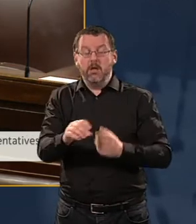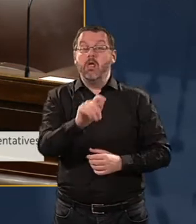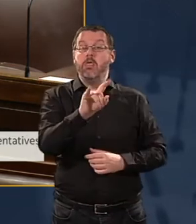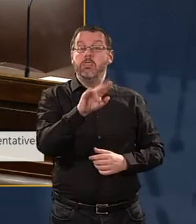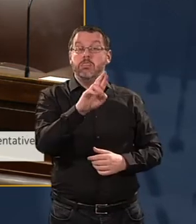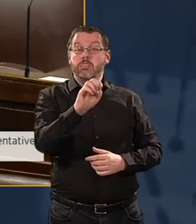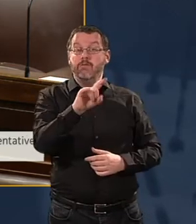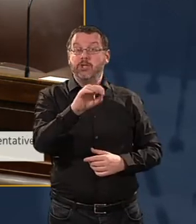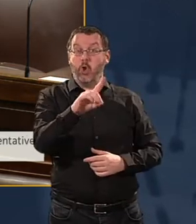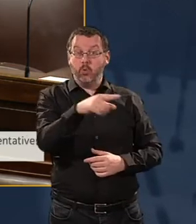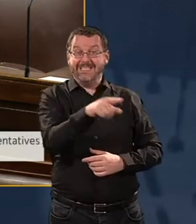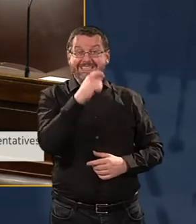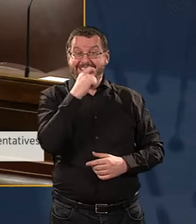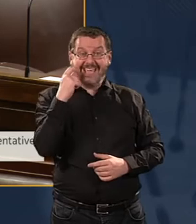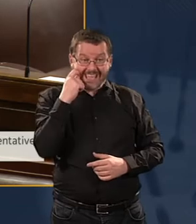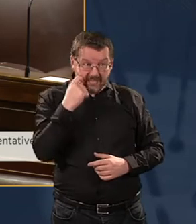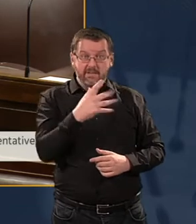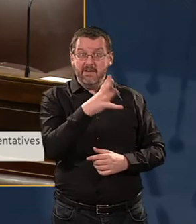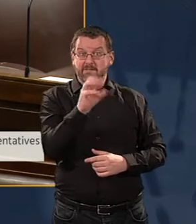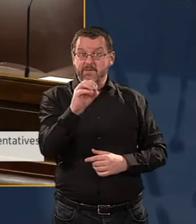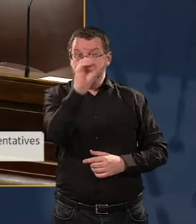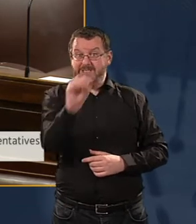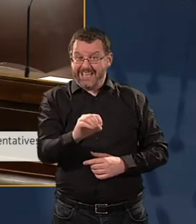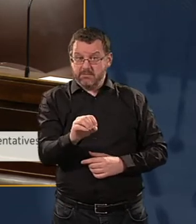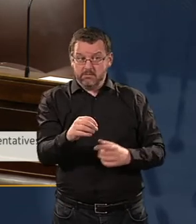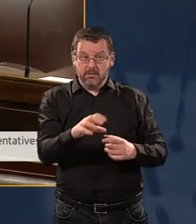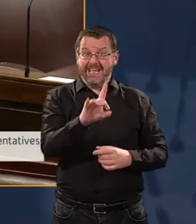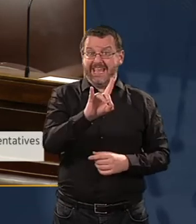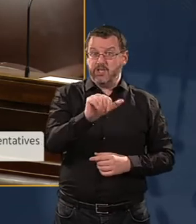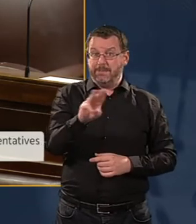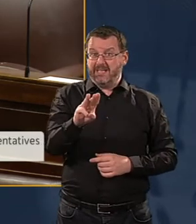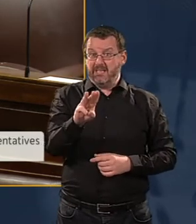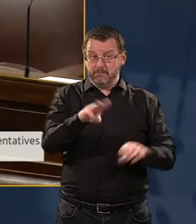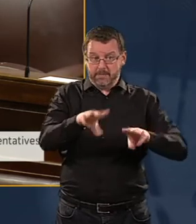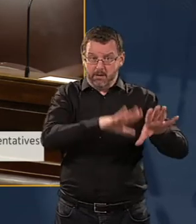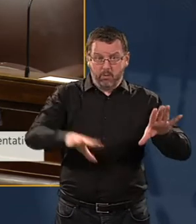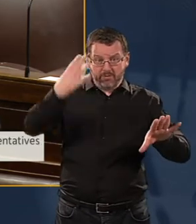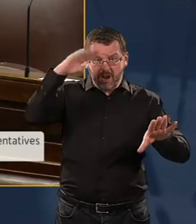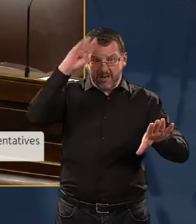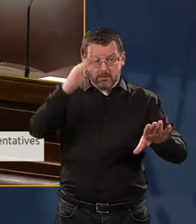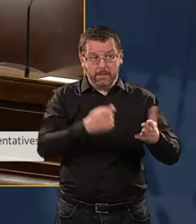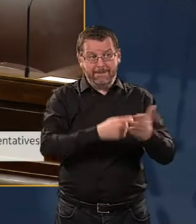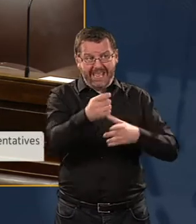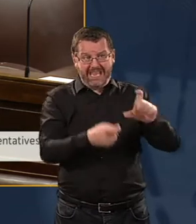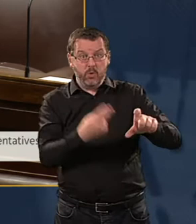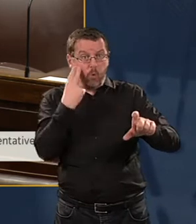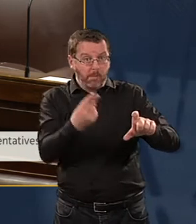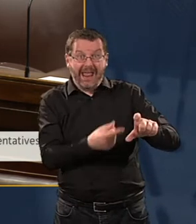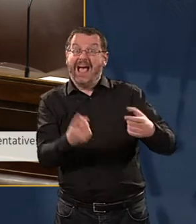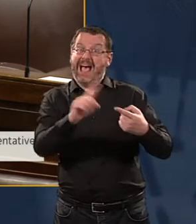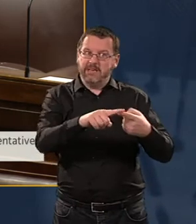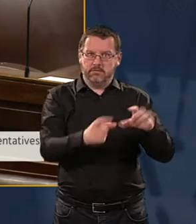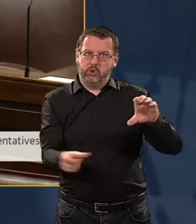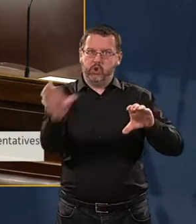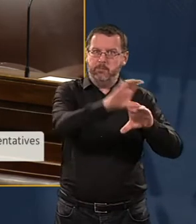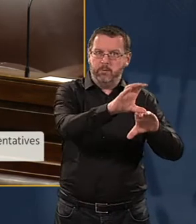HAP tenants are paying top-ups over and above their normal rent contribution, driving them directly into poverty. So, for